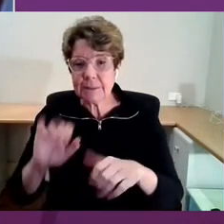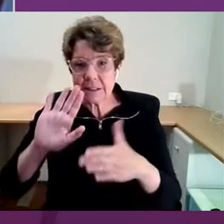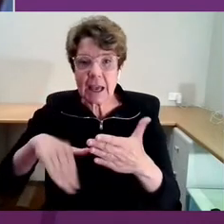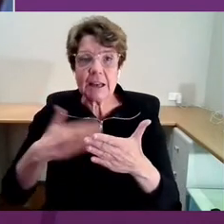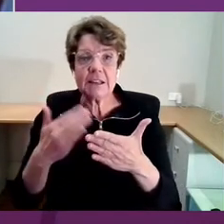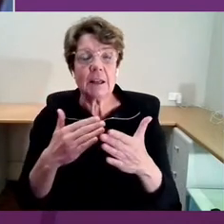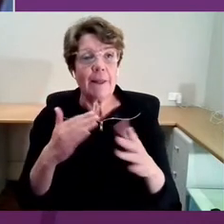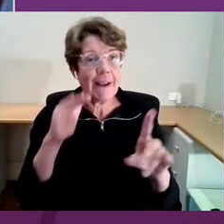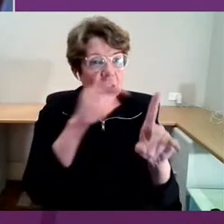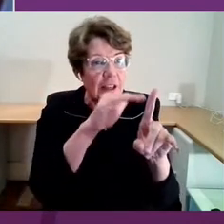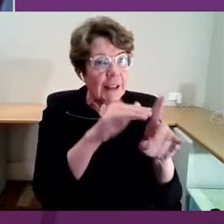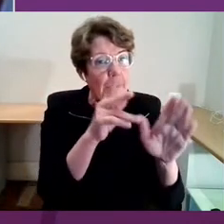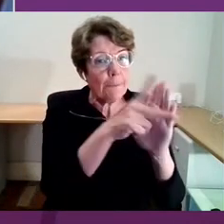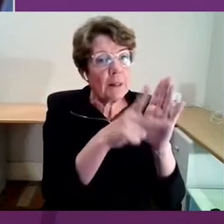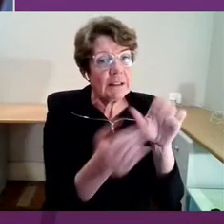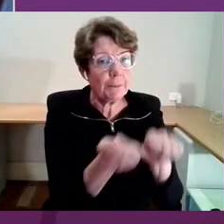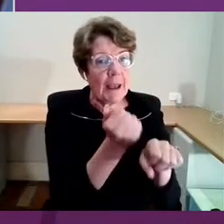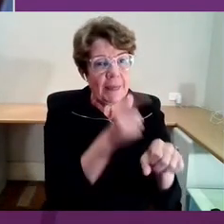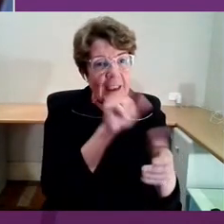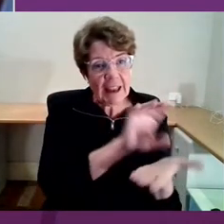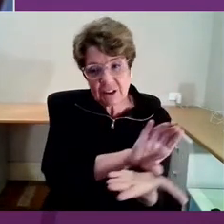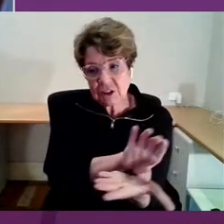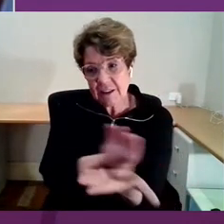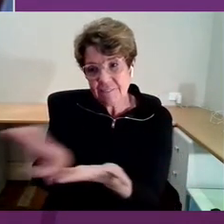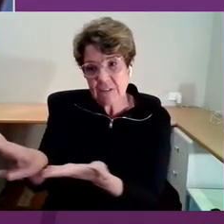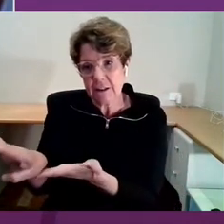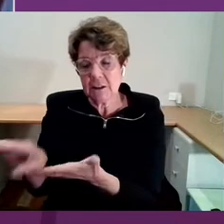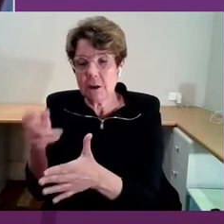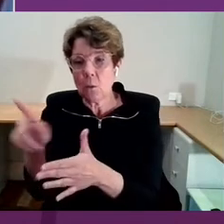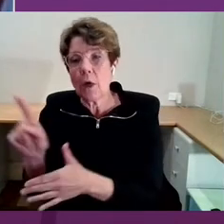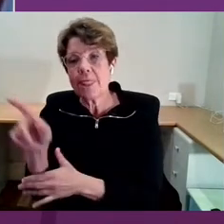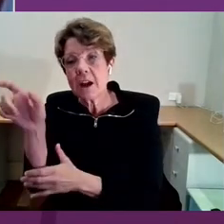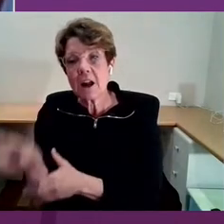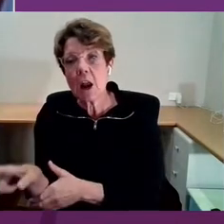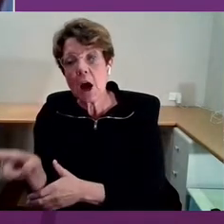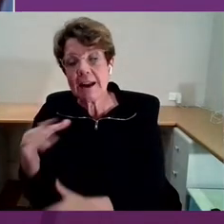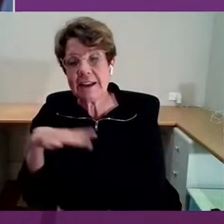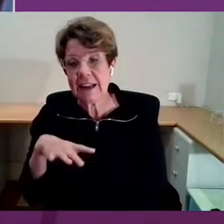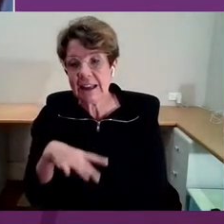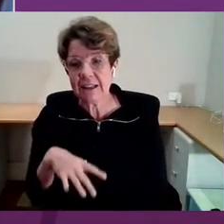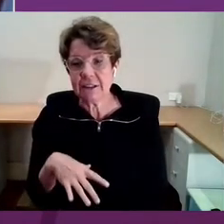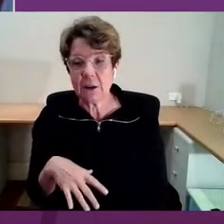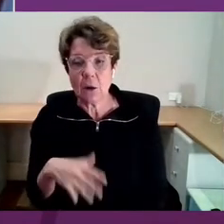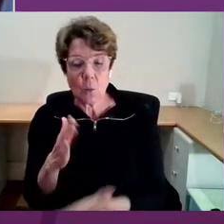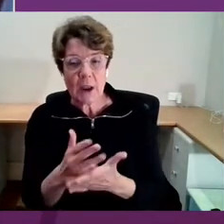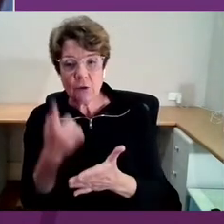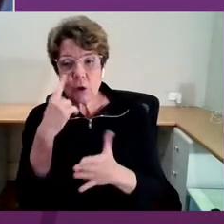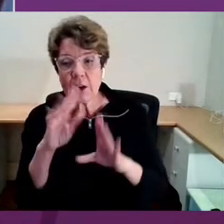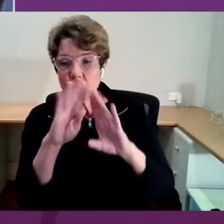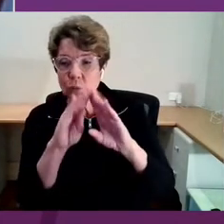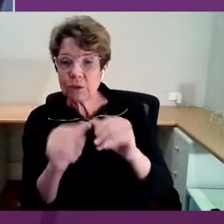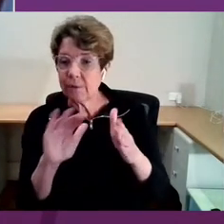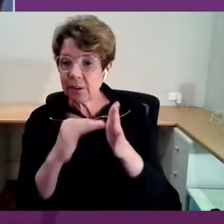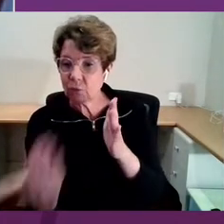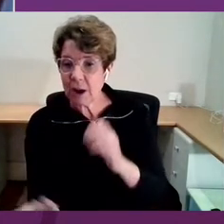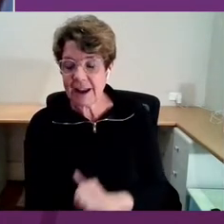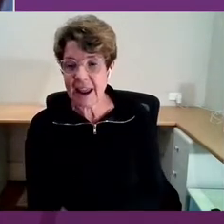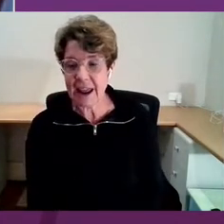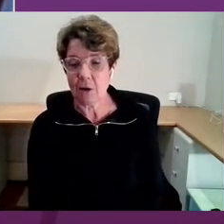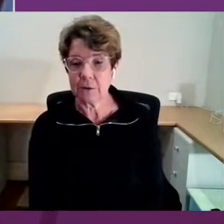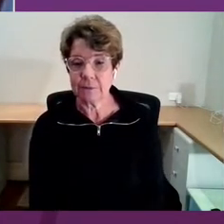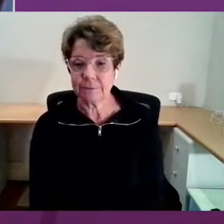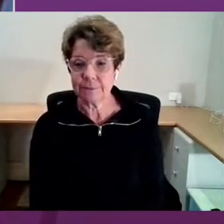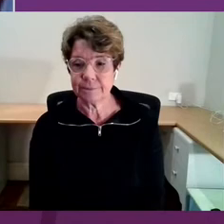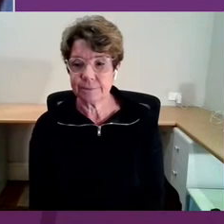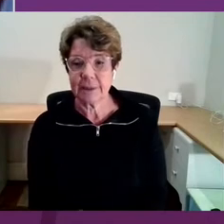who can fund what the client actually needs. We're addressing this right now in this beautiful